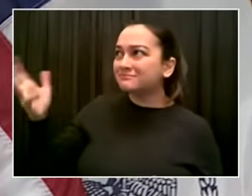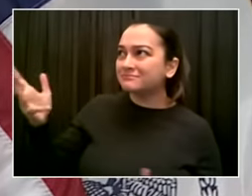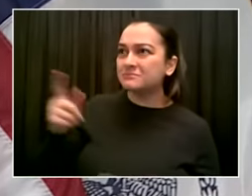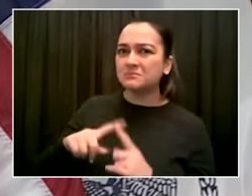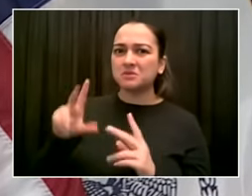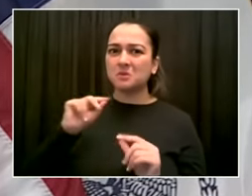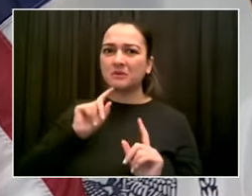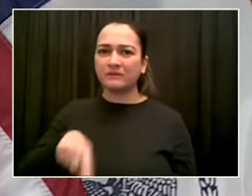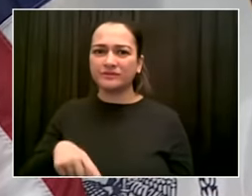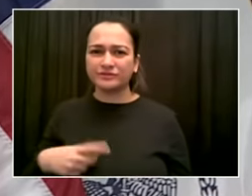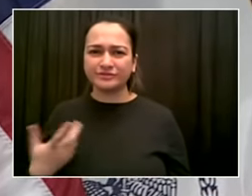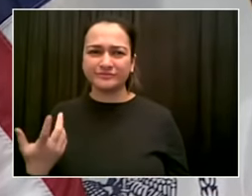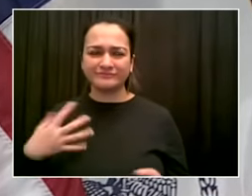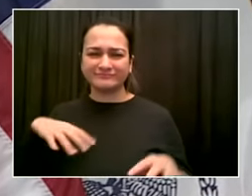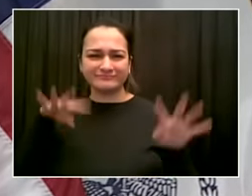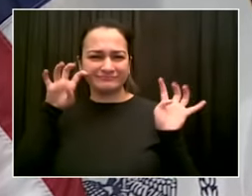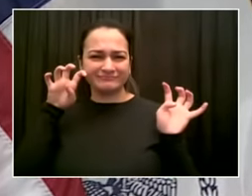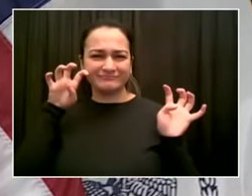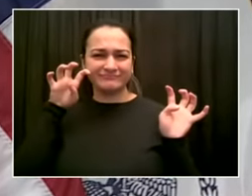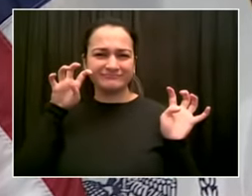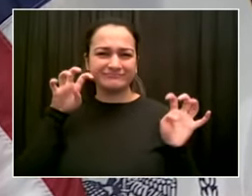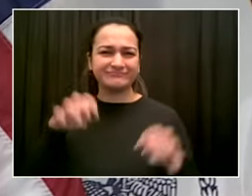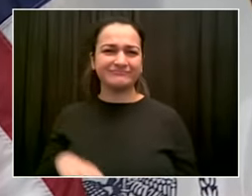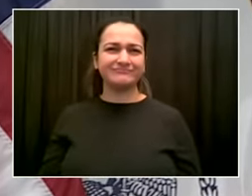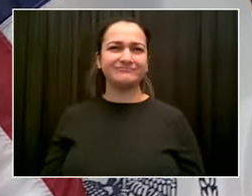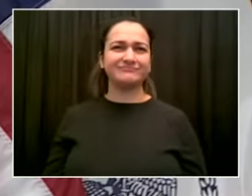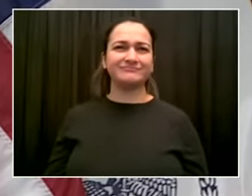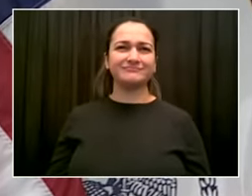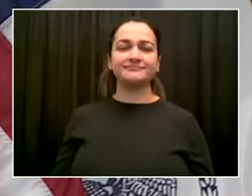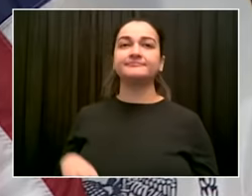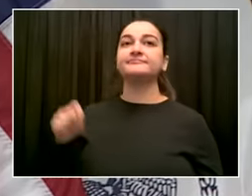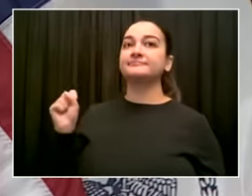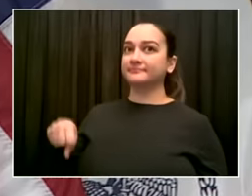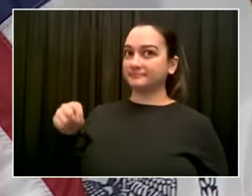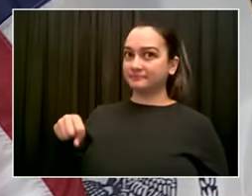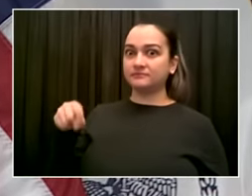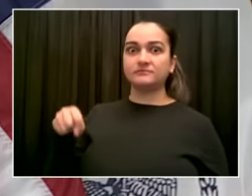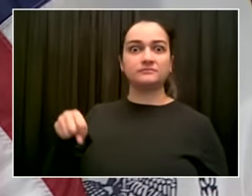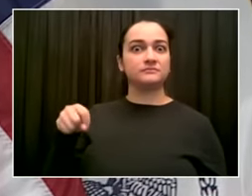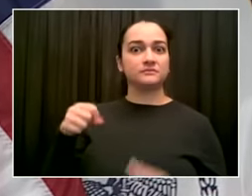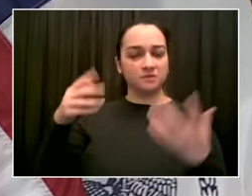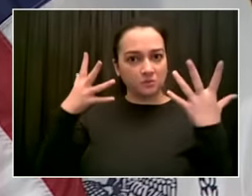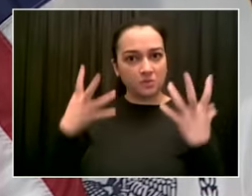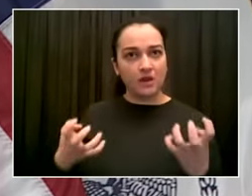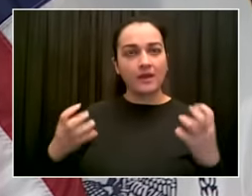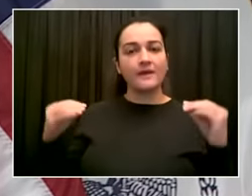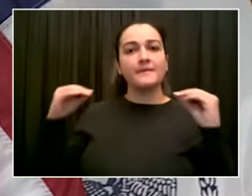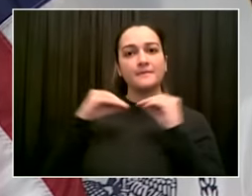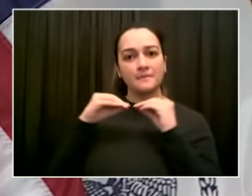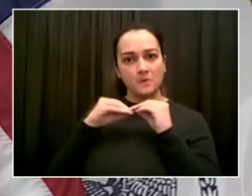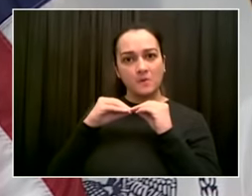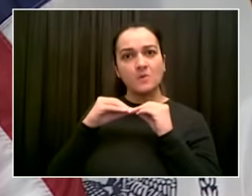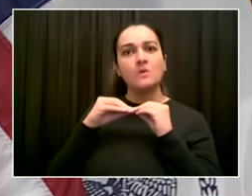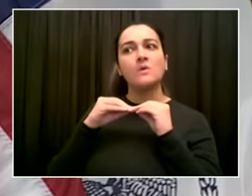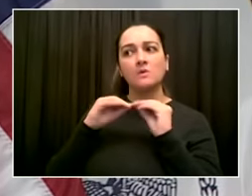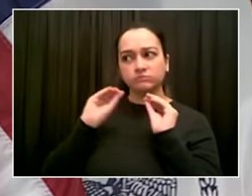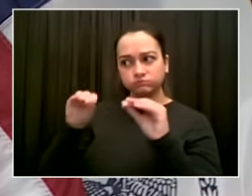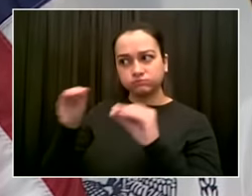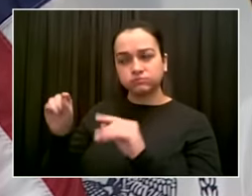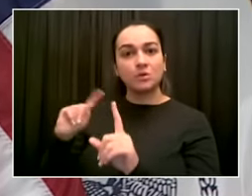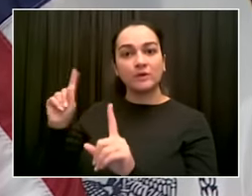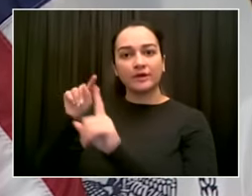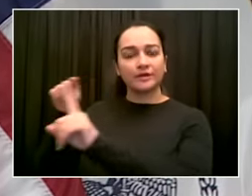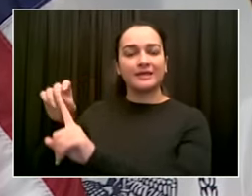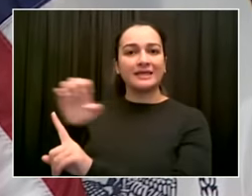Definitely plans to further focus on East Harlem. I'm turn to Dr. Katz, who has two